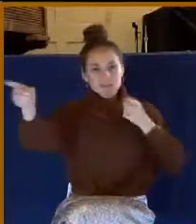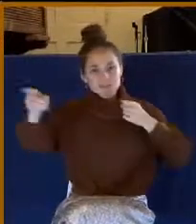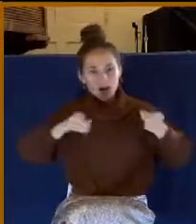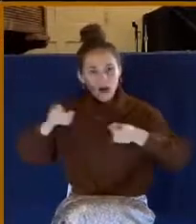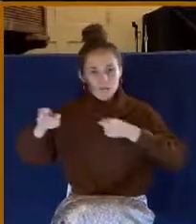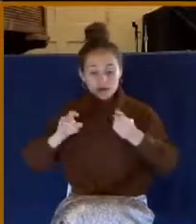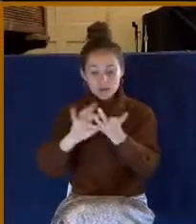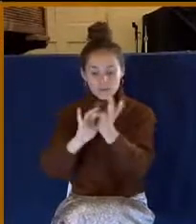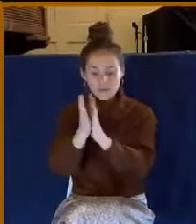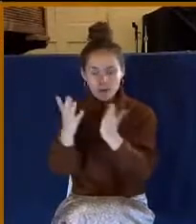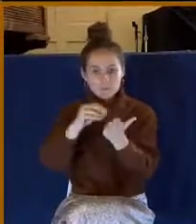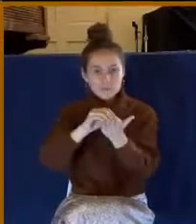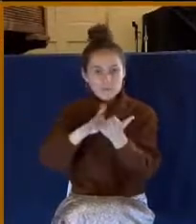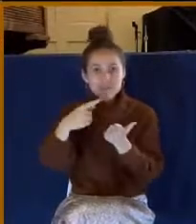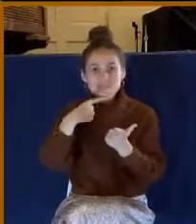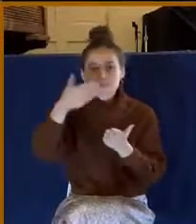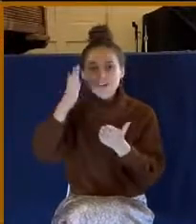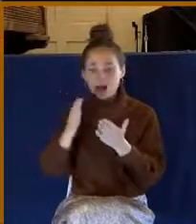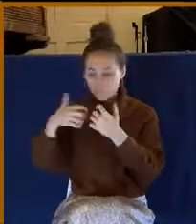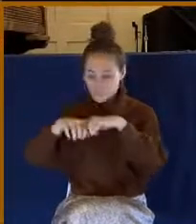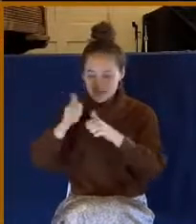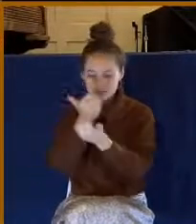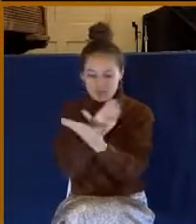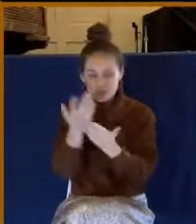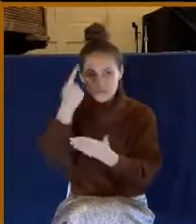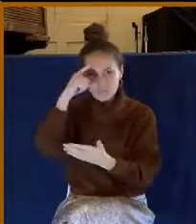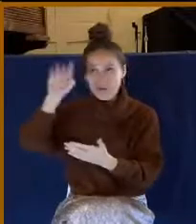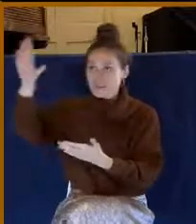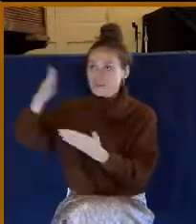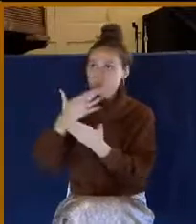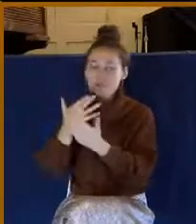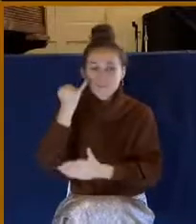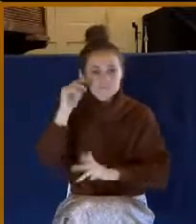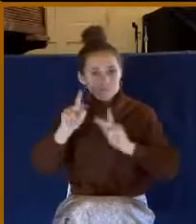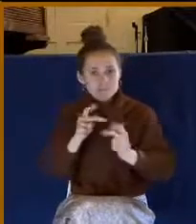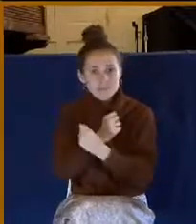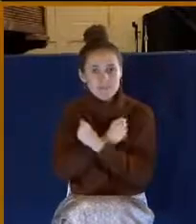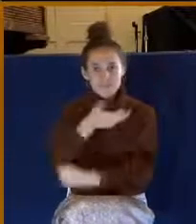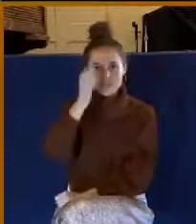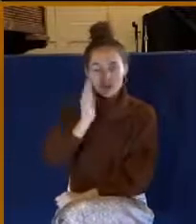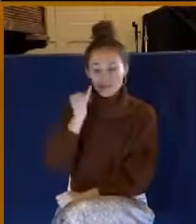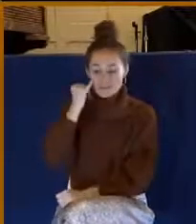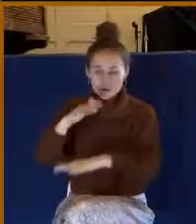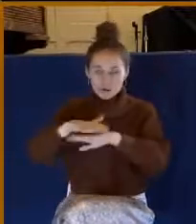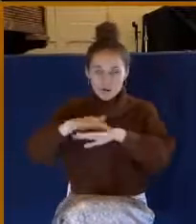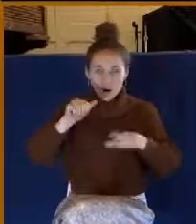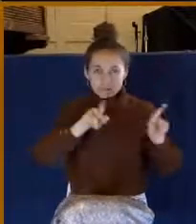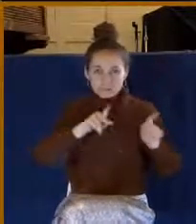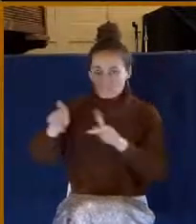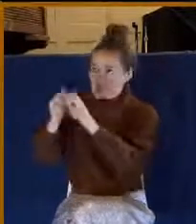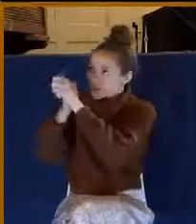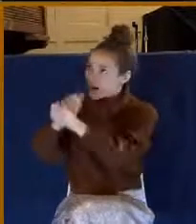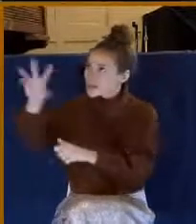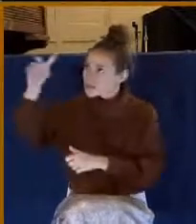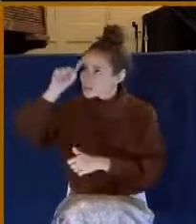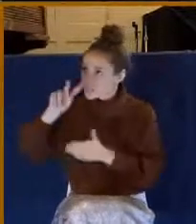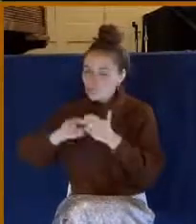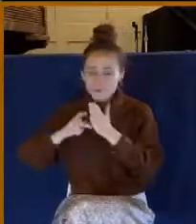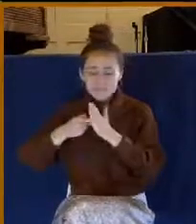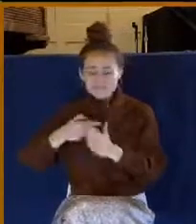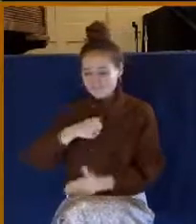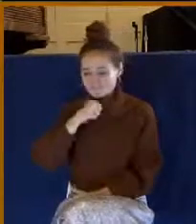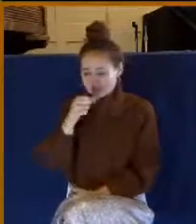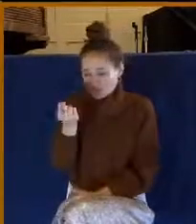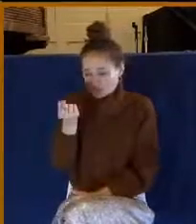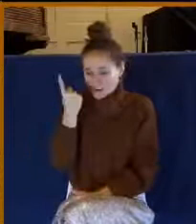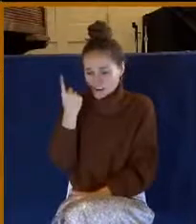together for good to those that love God, to those that are called according to his purpose. I don't understand what good could come out of